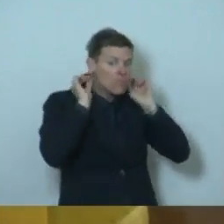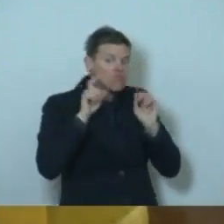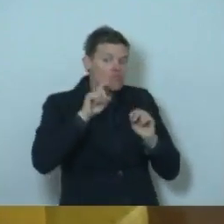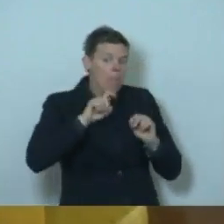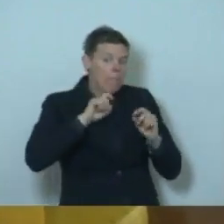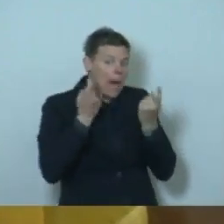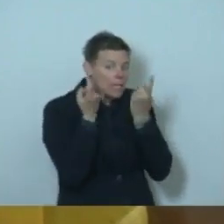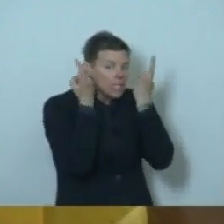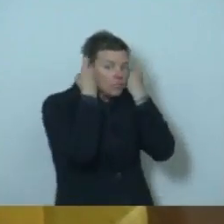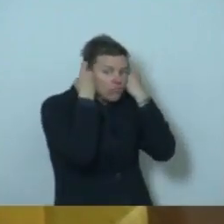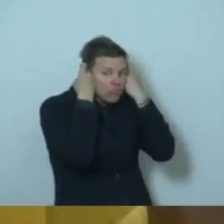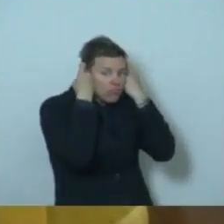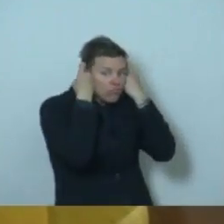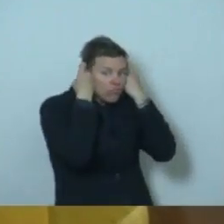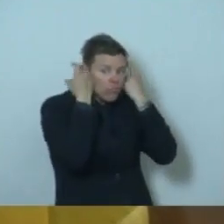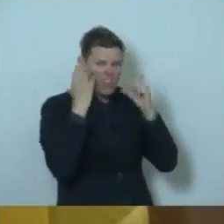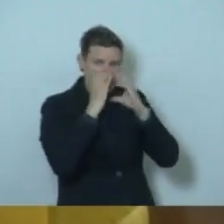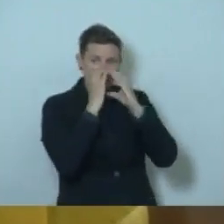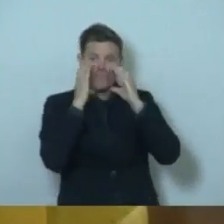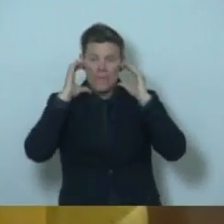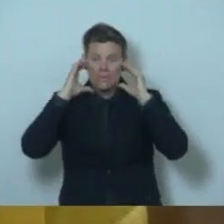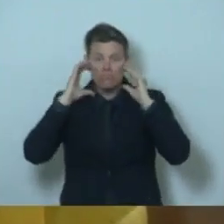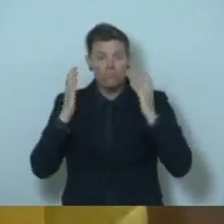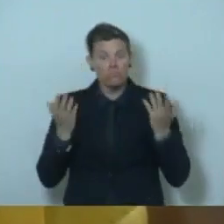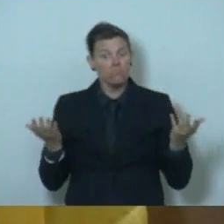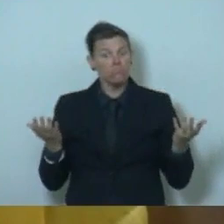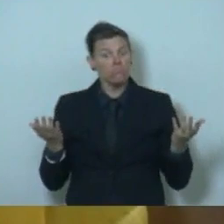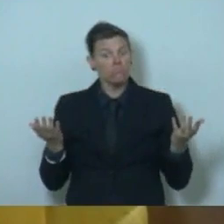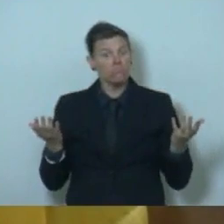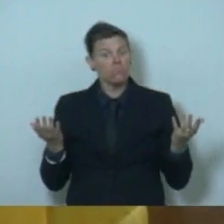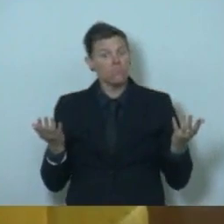That's it. See, I could do a little more tucking.